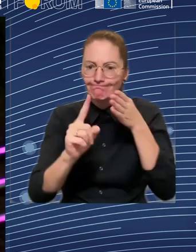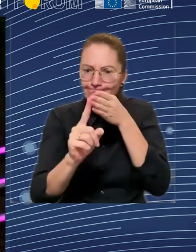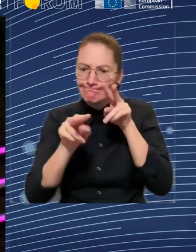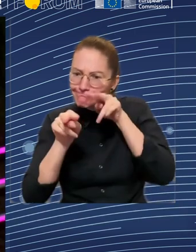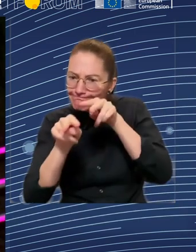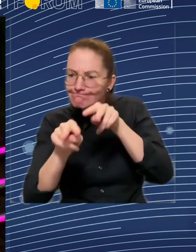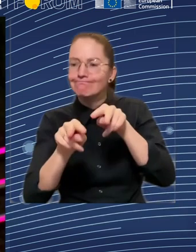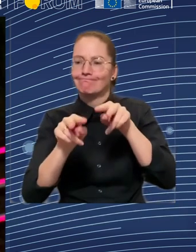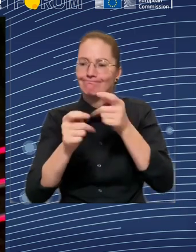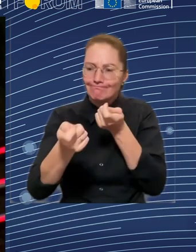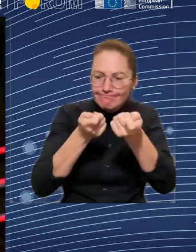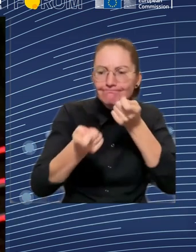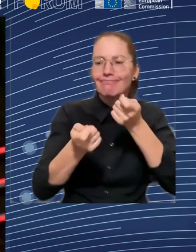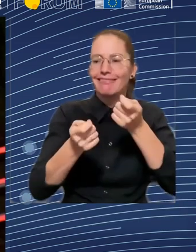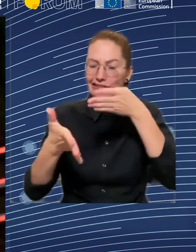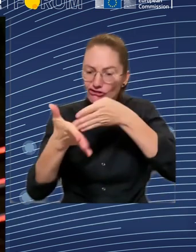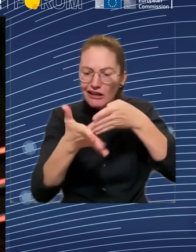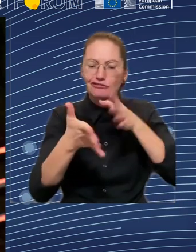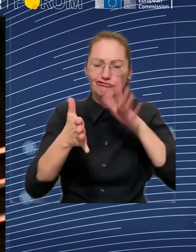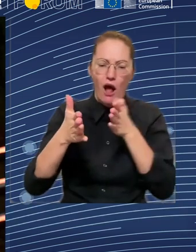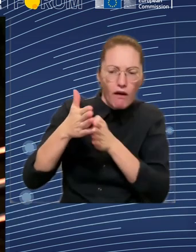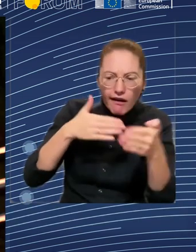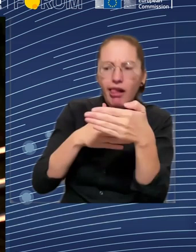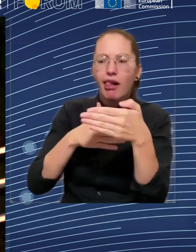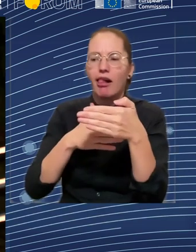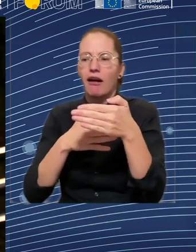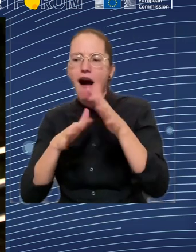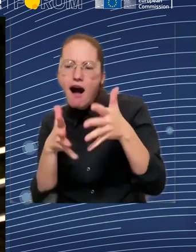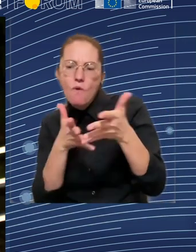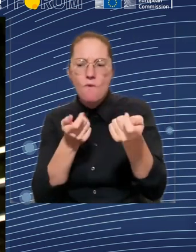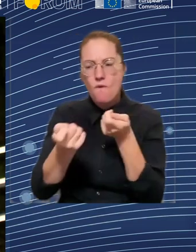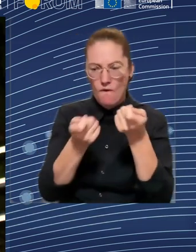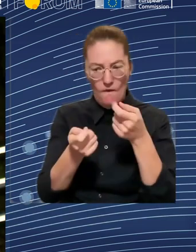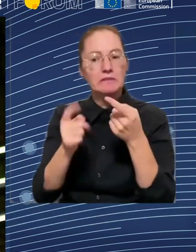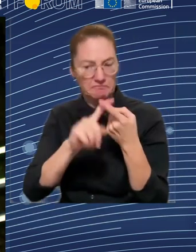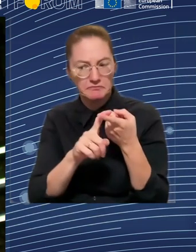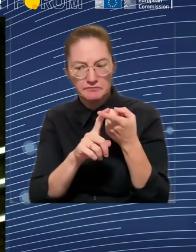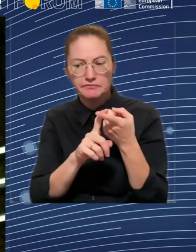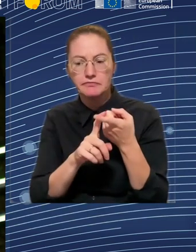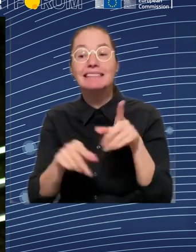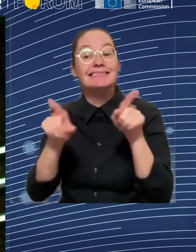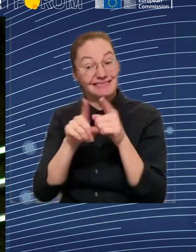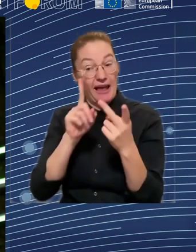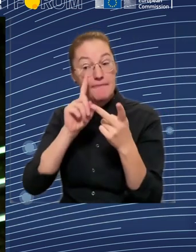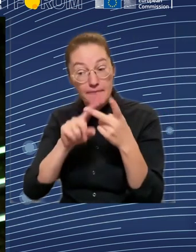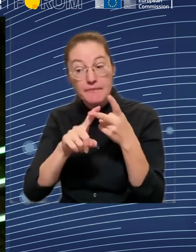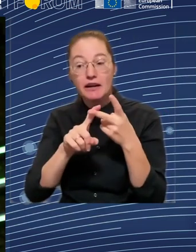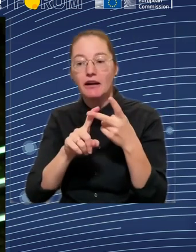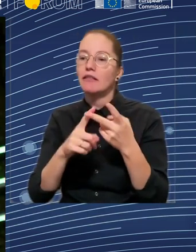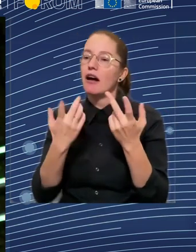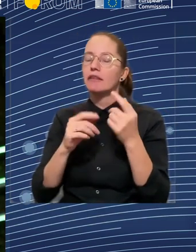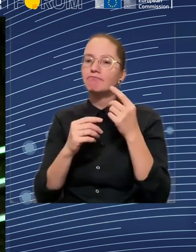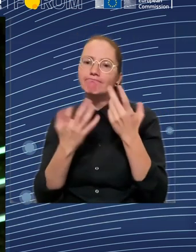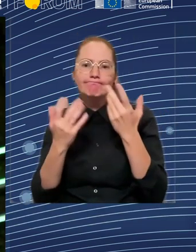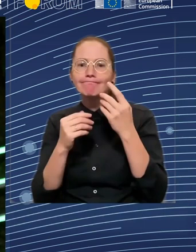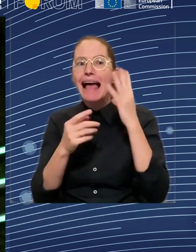for the unemployment benefits and the job retention schemes during the COVID crisis. A lot of member states